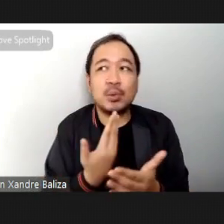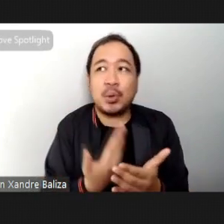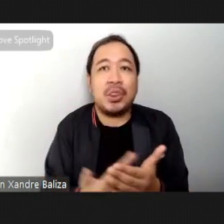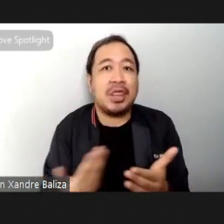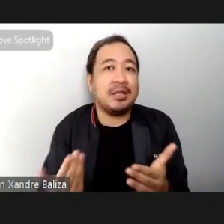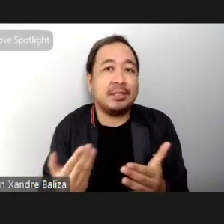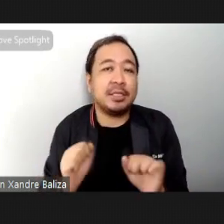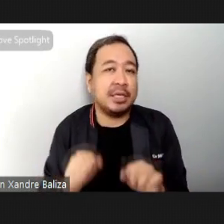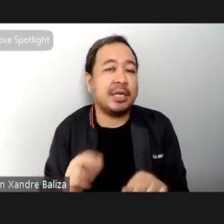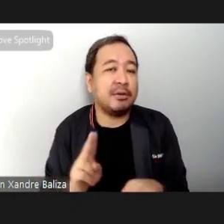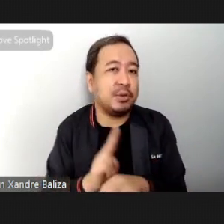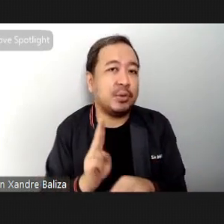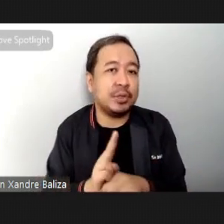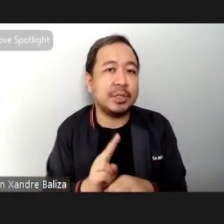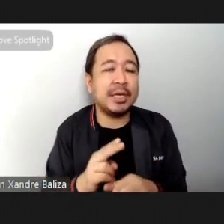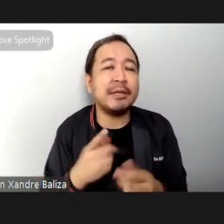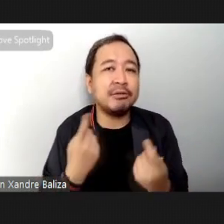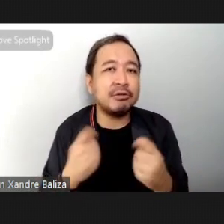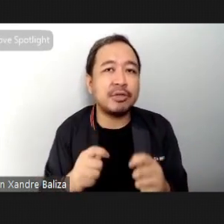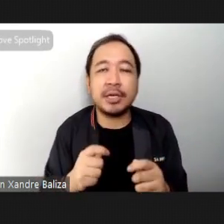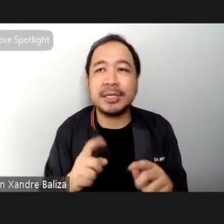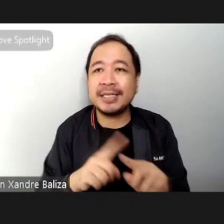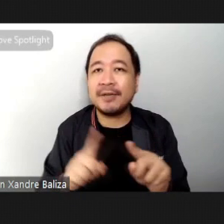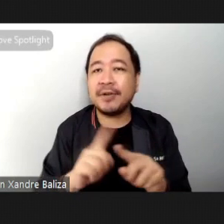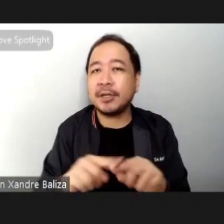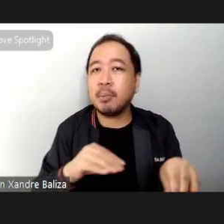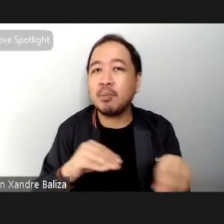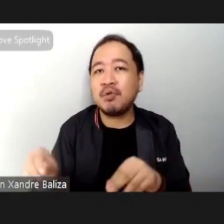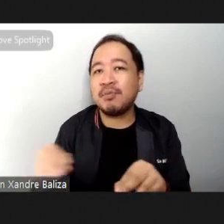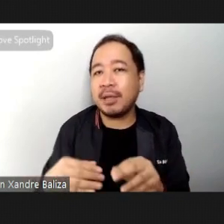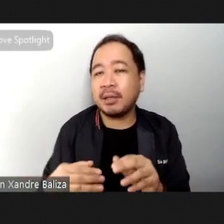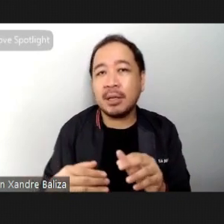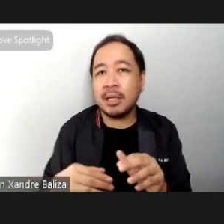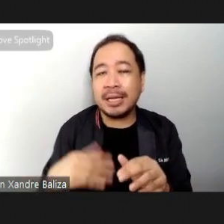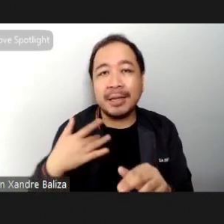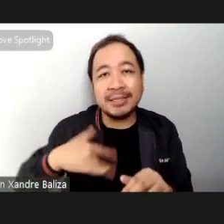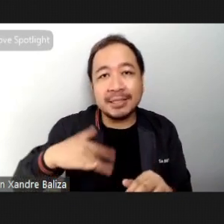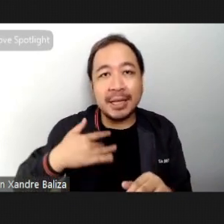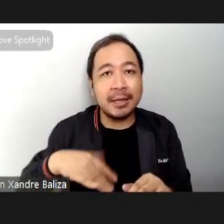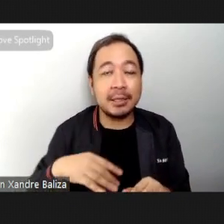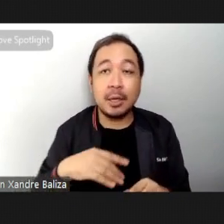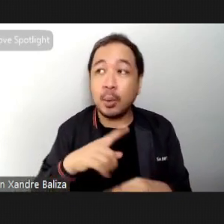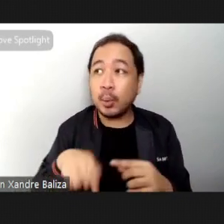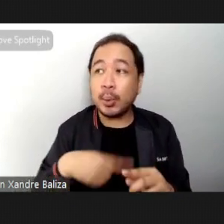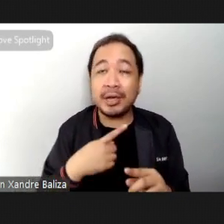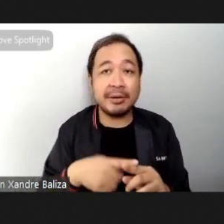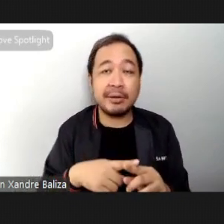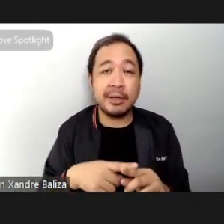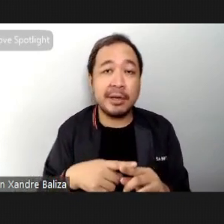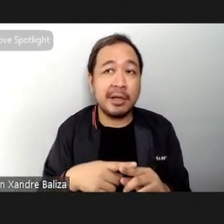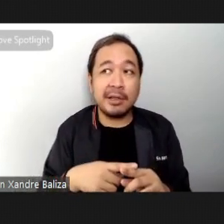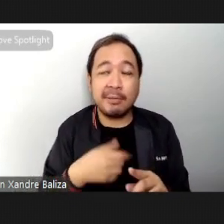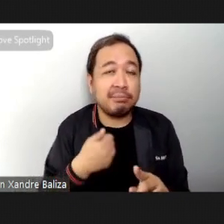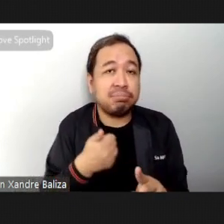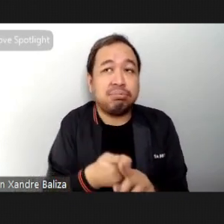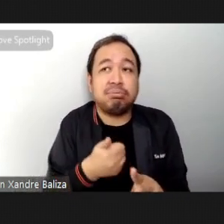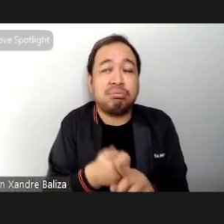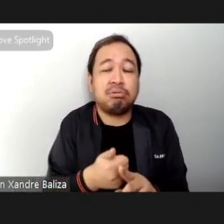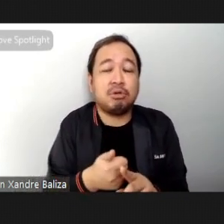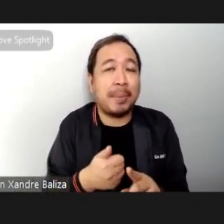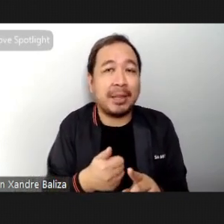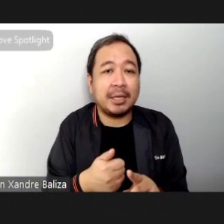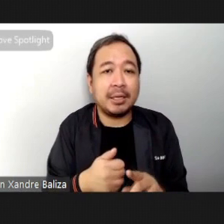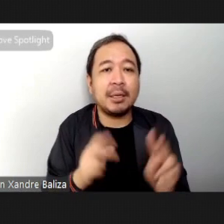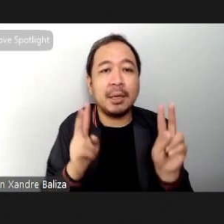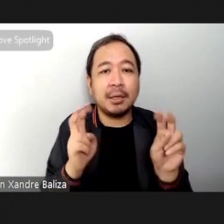your body and try to execute the different movement patterns when things become automatic and you are freely flowing without much thought we call that